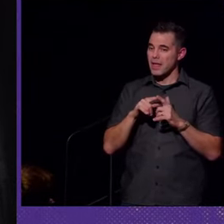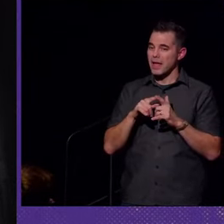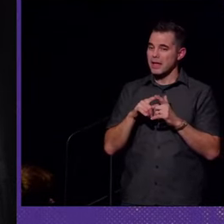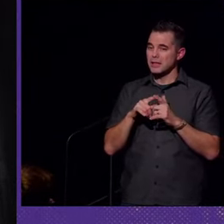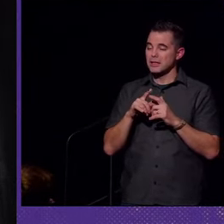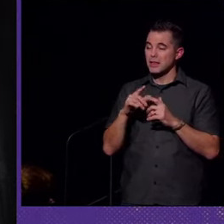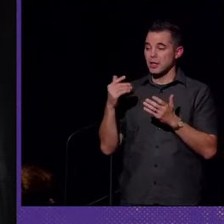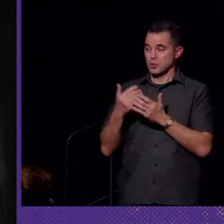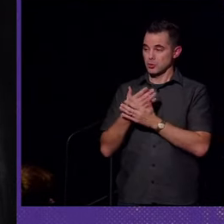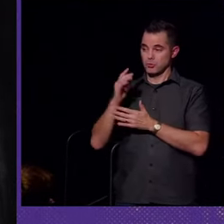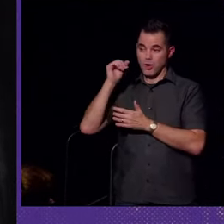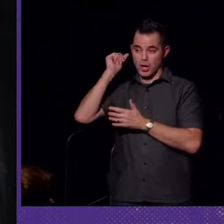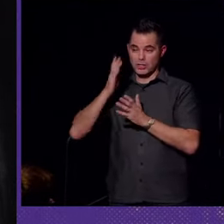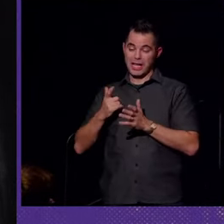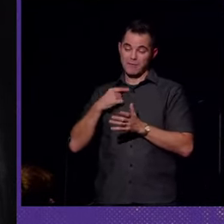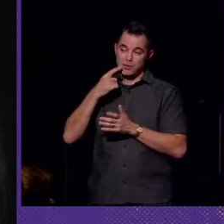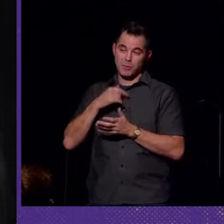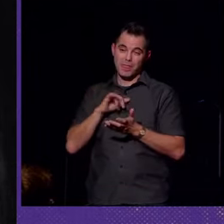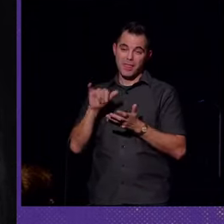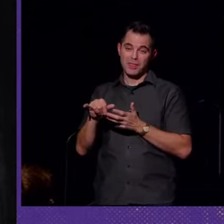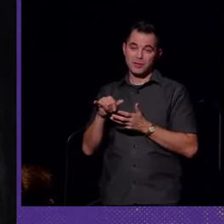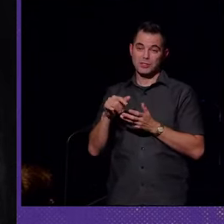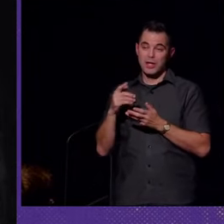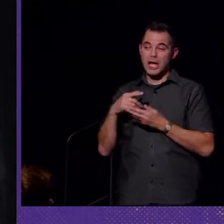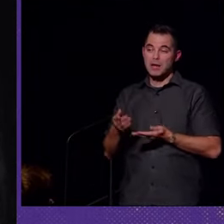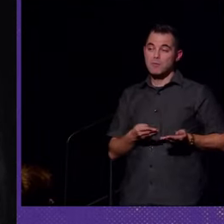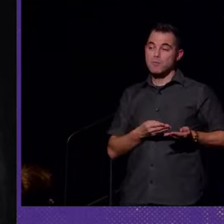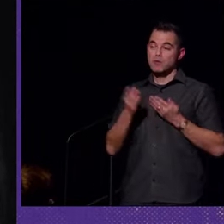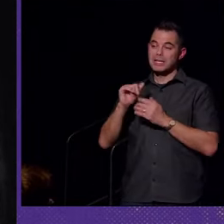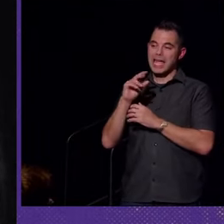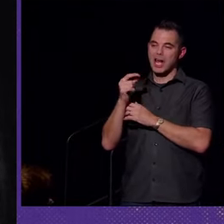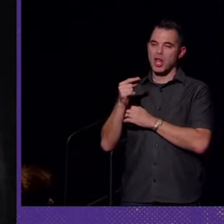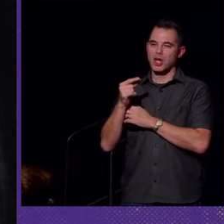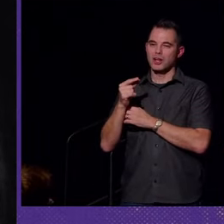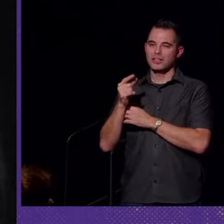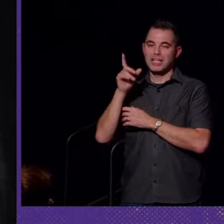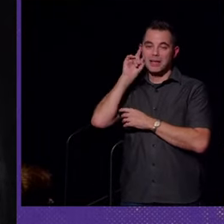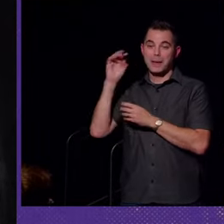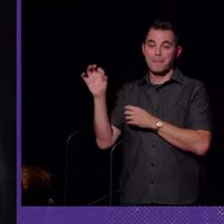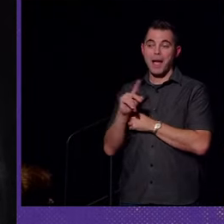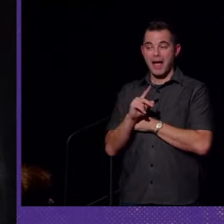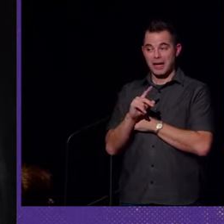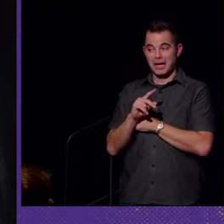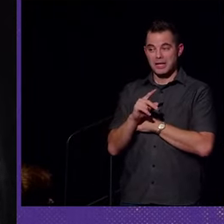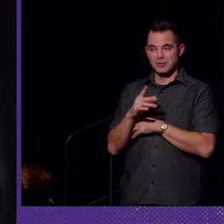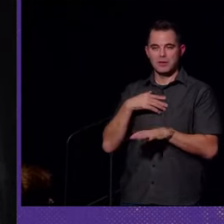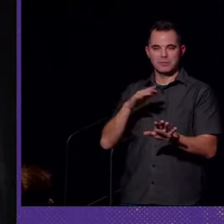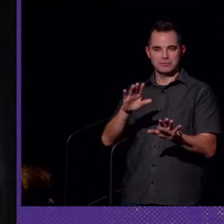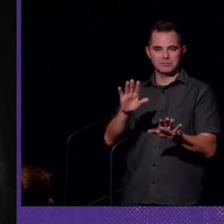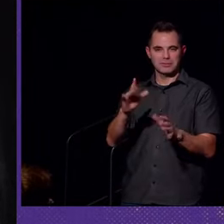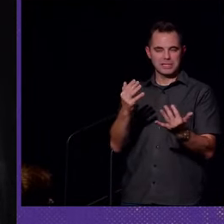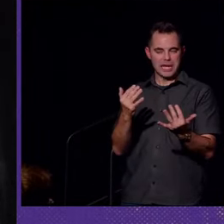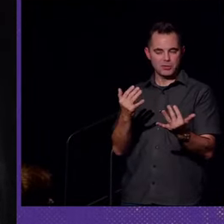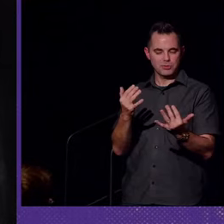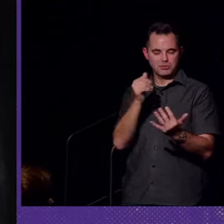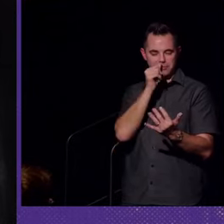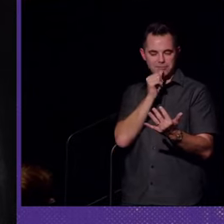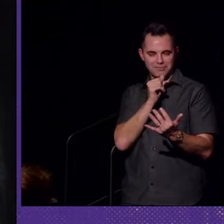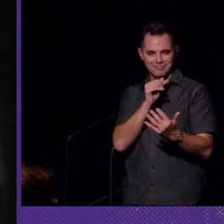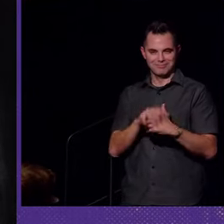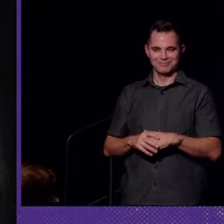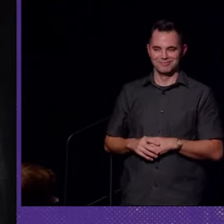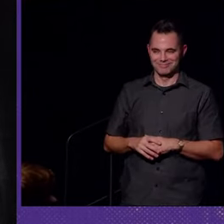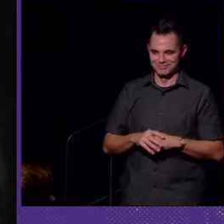new audiologist I have told me there's a way to bring analog hearing aids back. So, stay tuned. Okay?